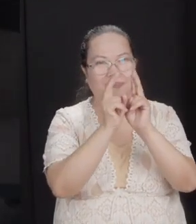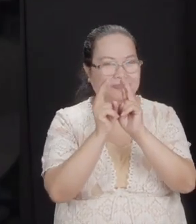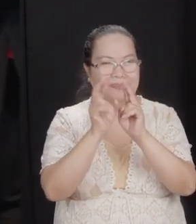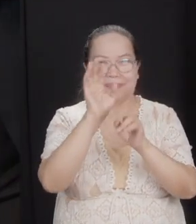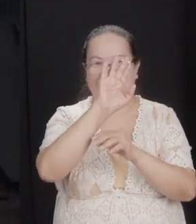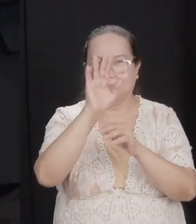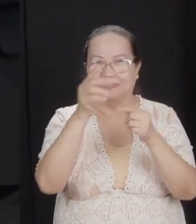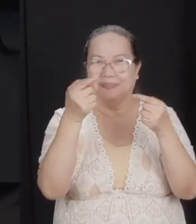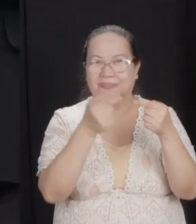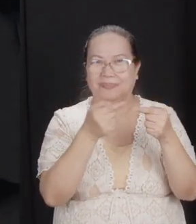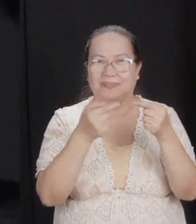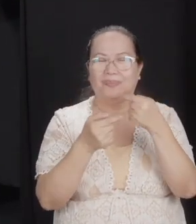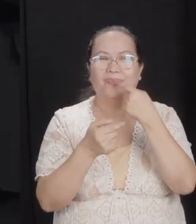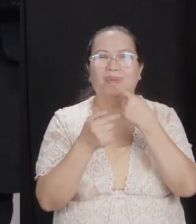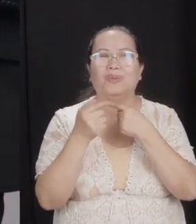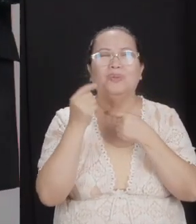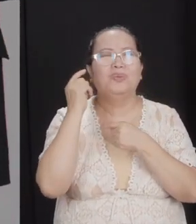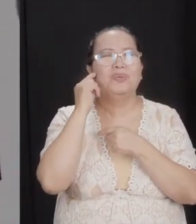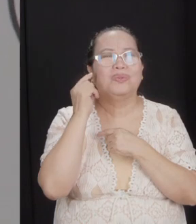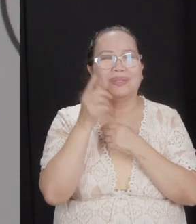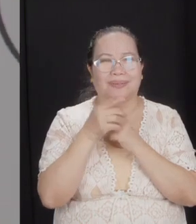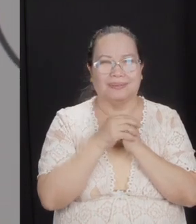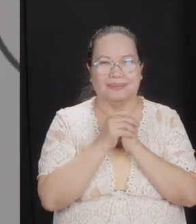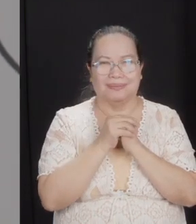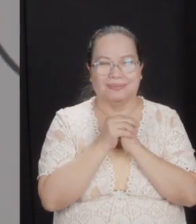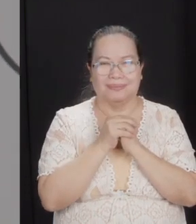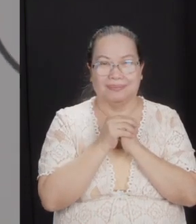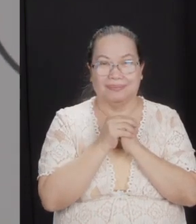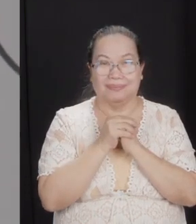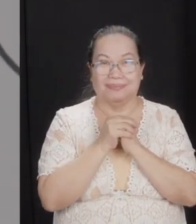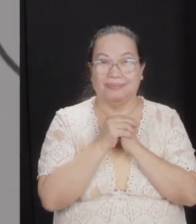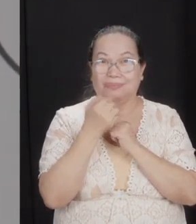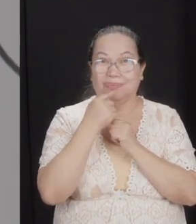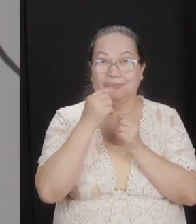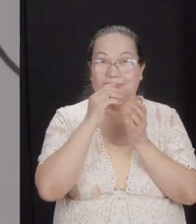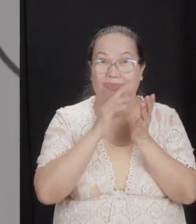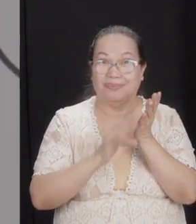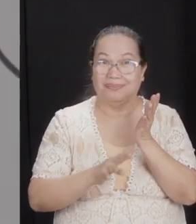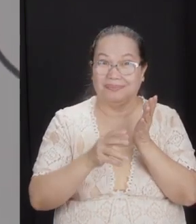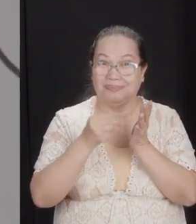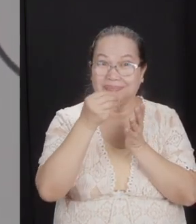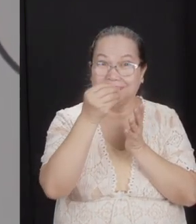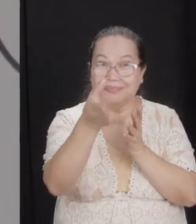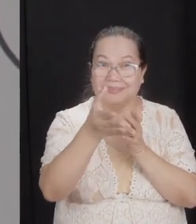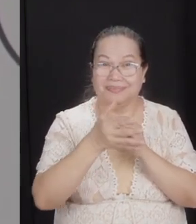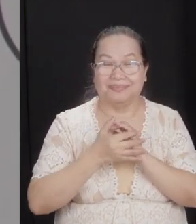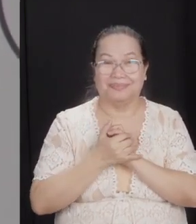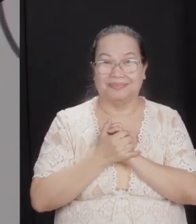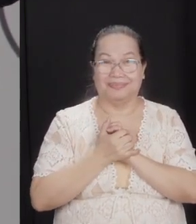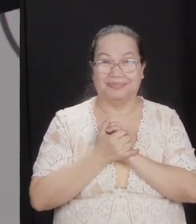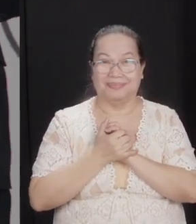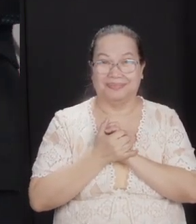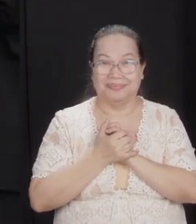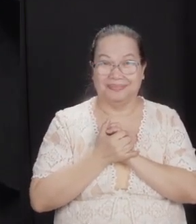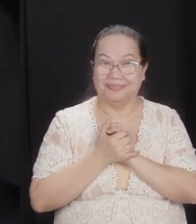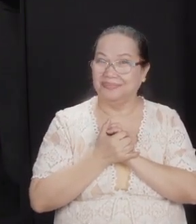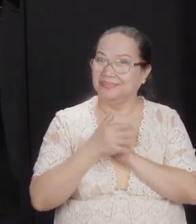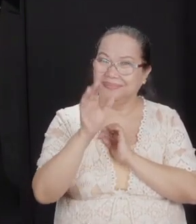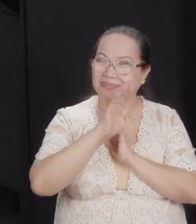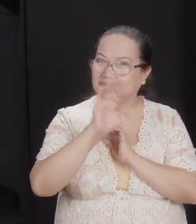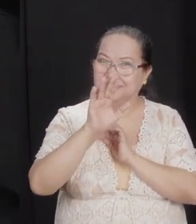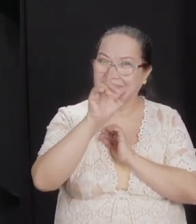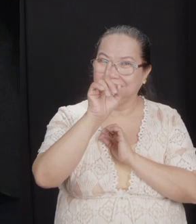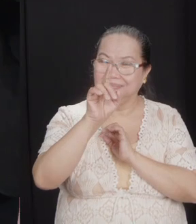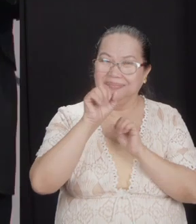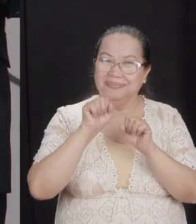fight with each other? Who do you think is the one who shed his blood for it? There is no one who